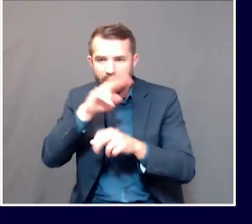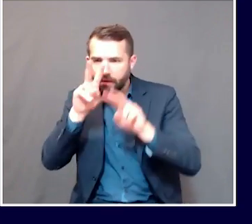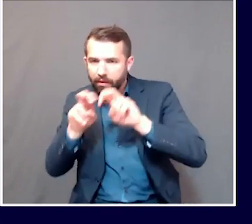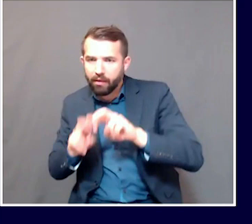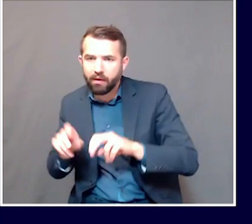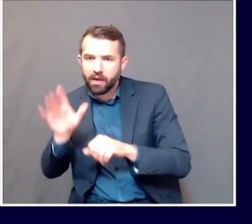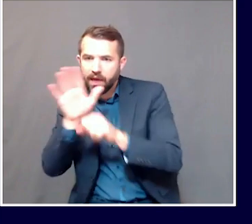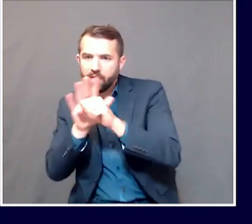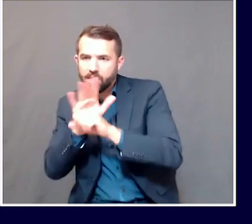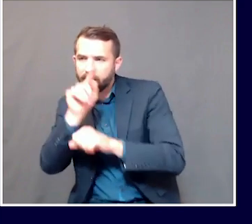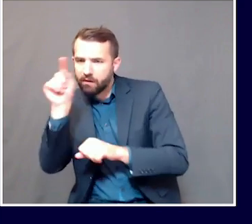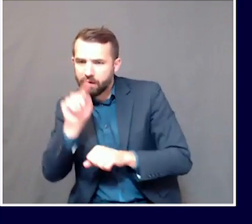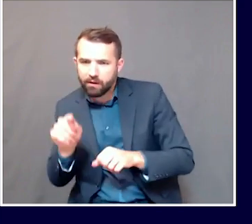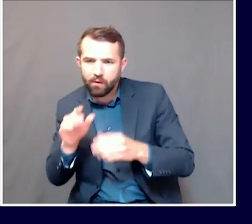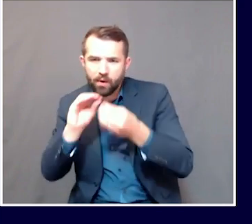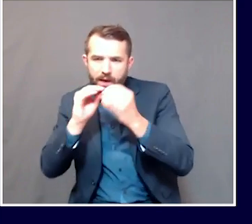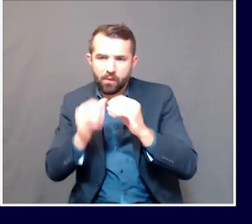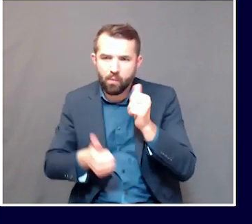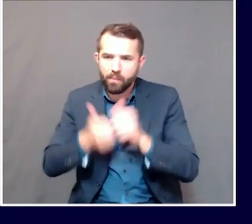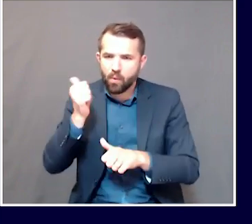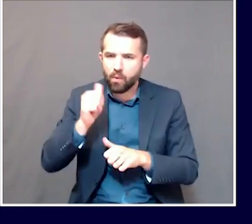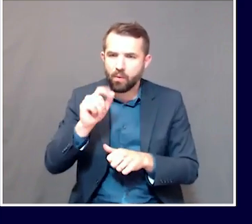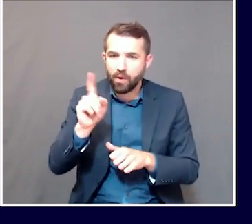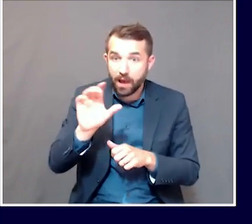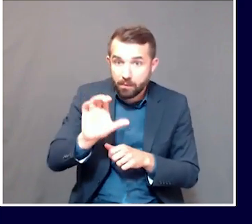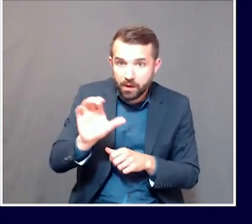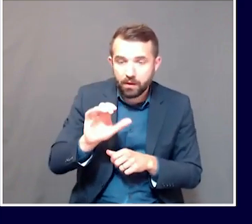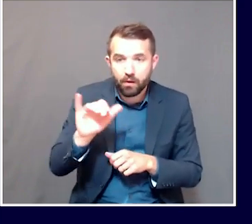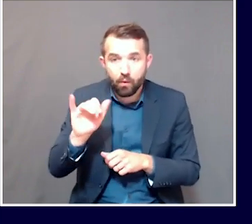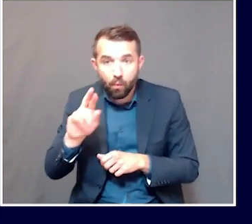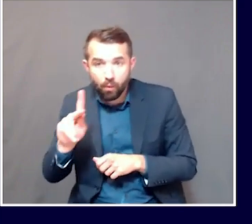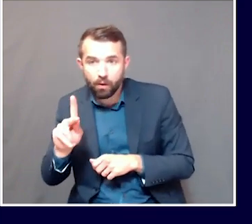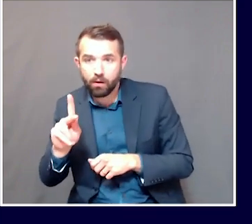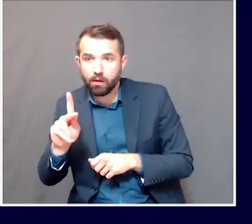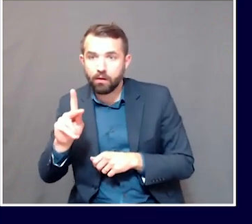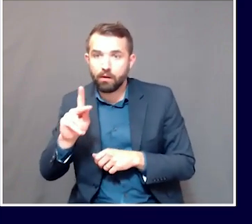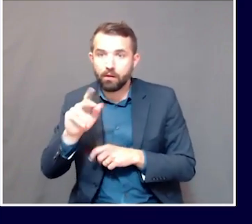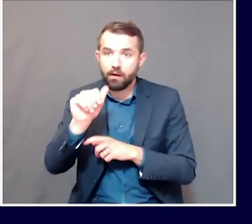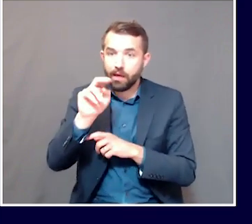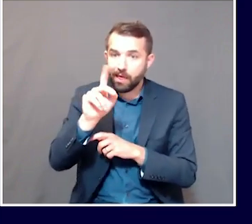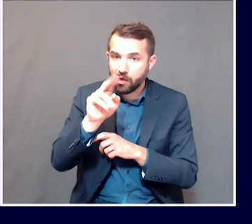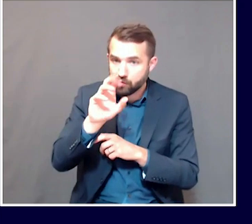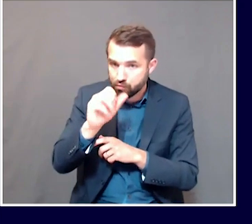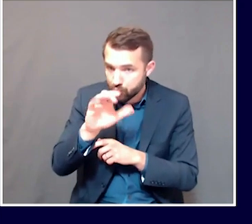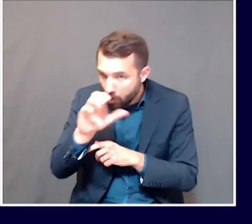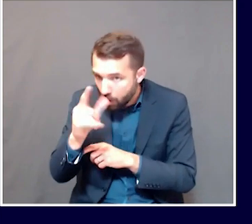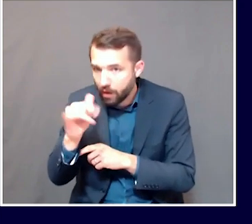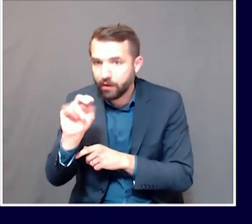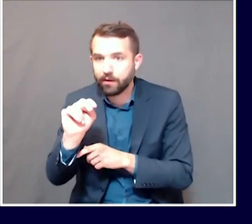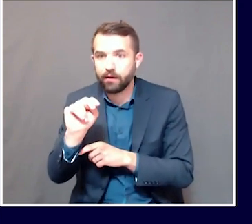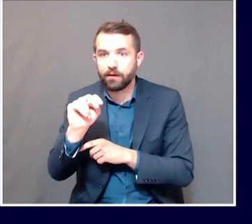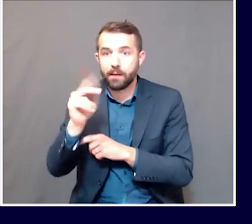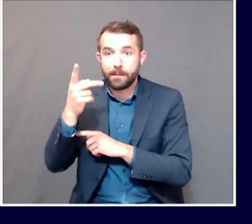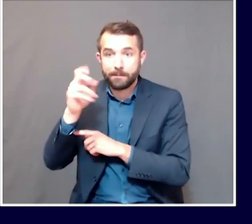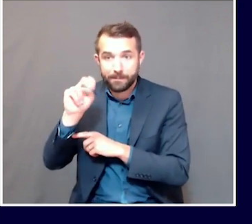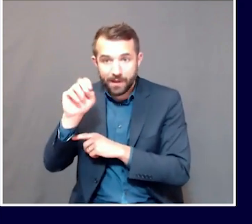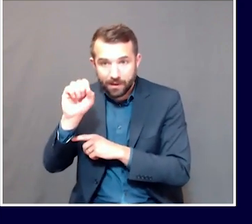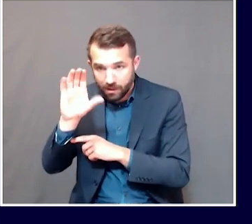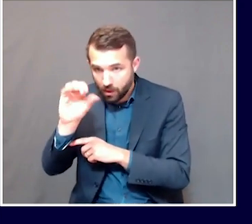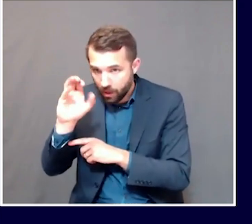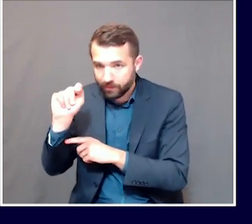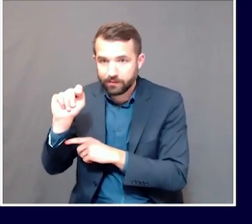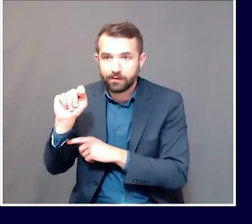these mostly in Penobscot or in Cumberland and York counties? And do you have any additional insights as to what